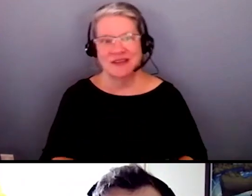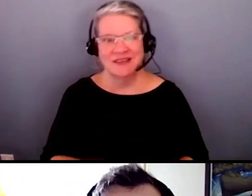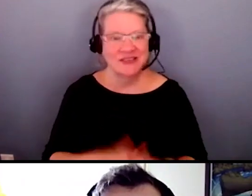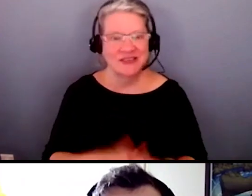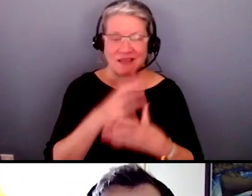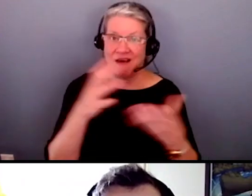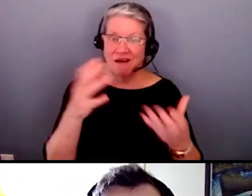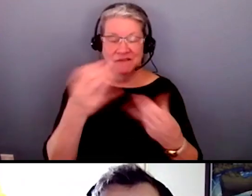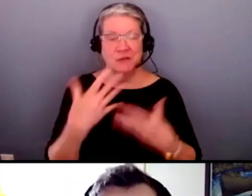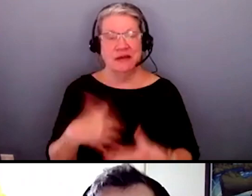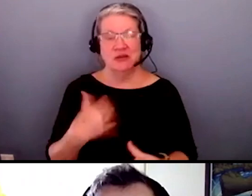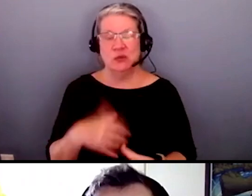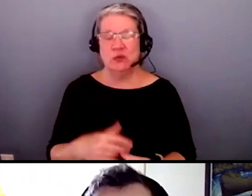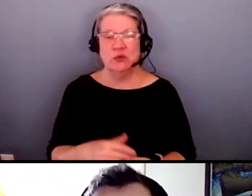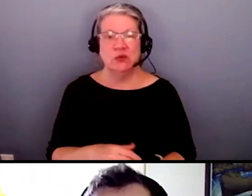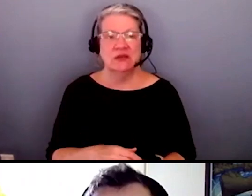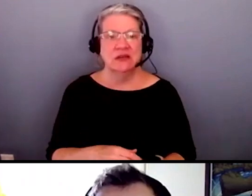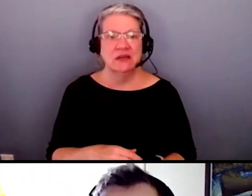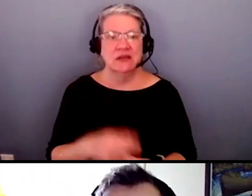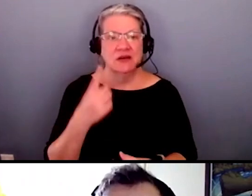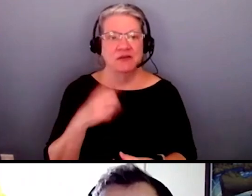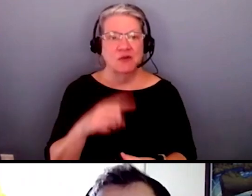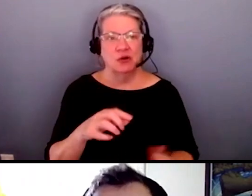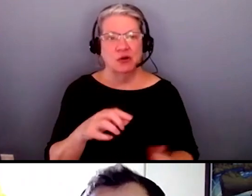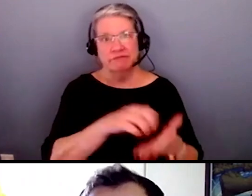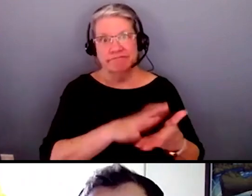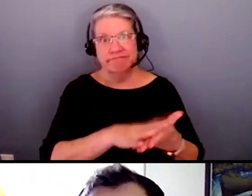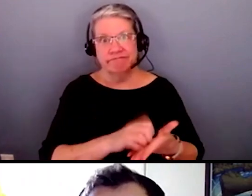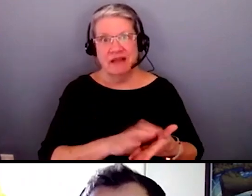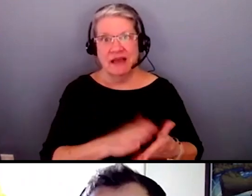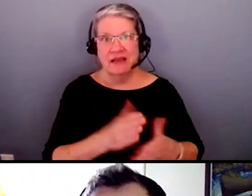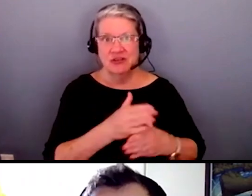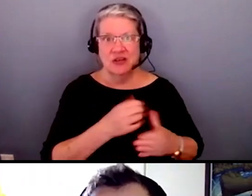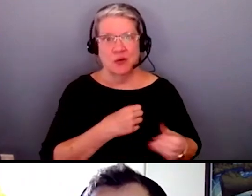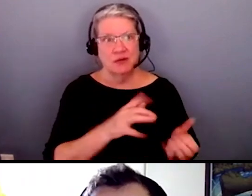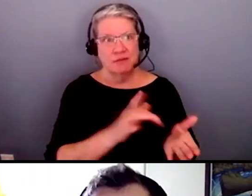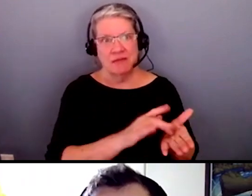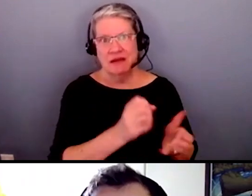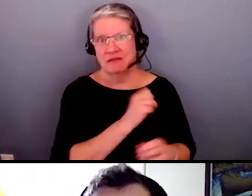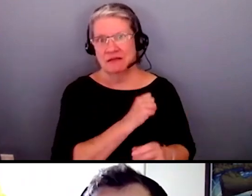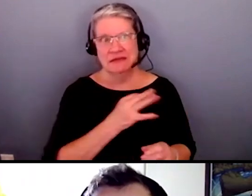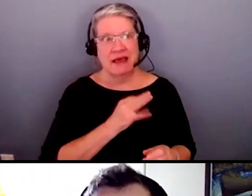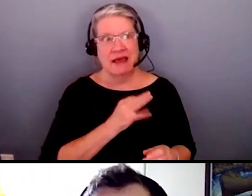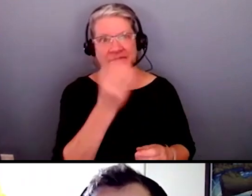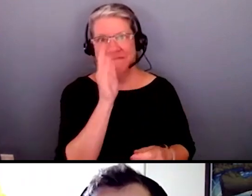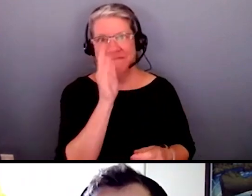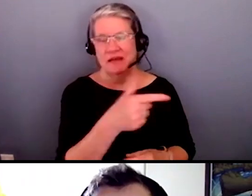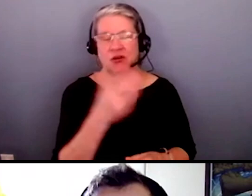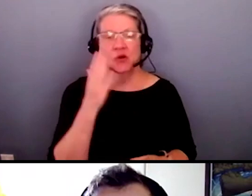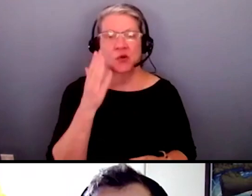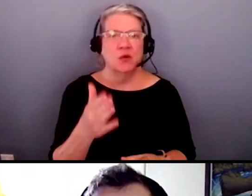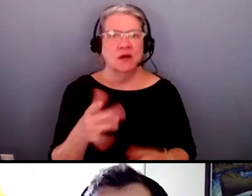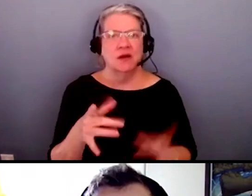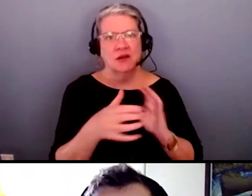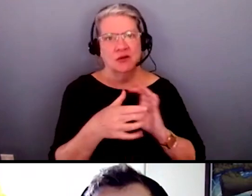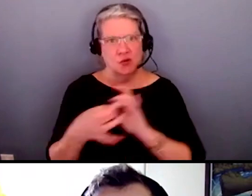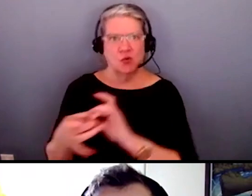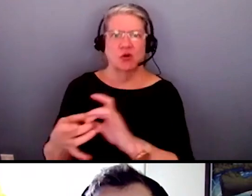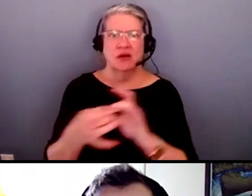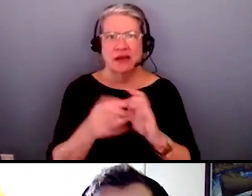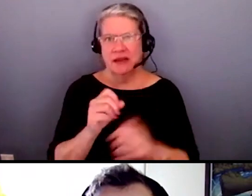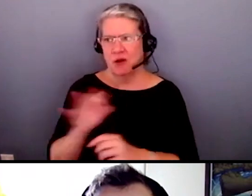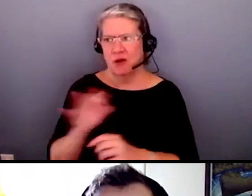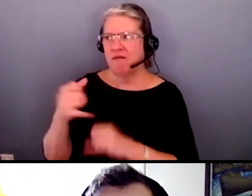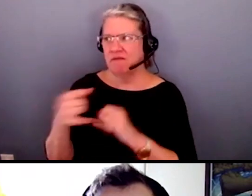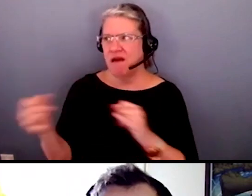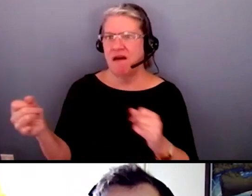information to, to, to tabulate it and then, you know, share with our medical staff. And I know we're going to definitely be coordinating offline in